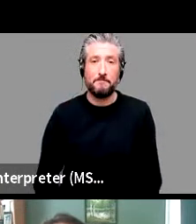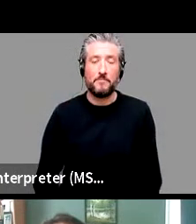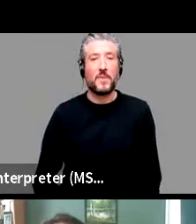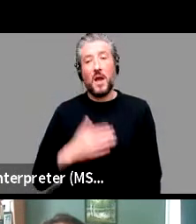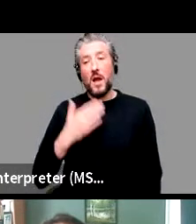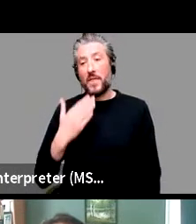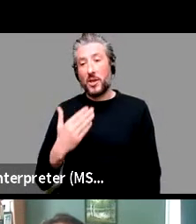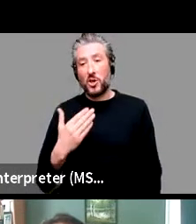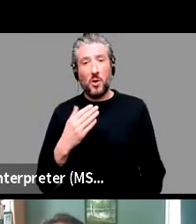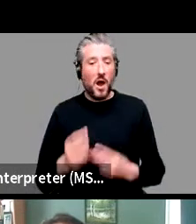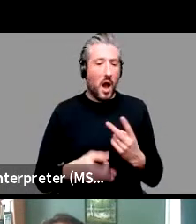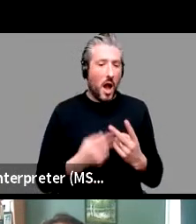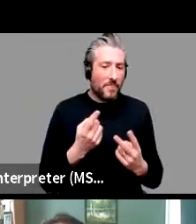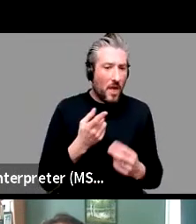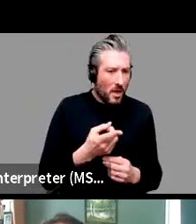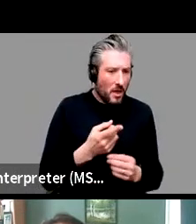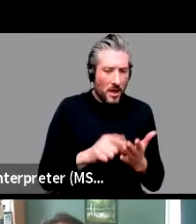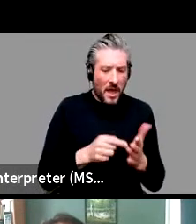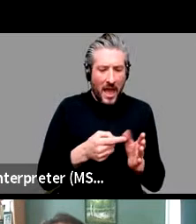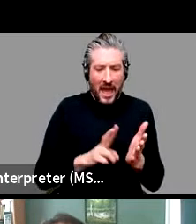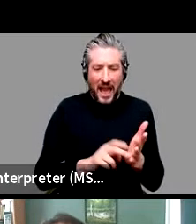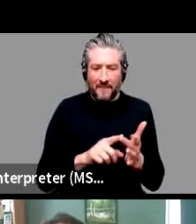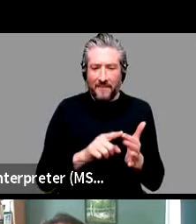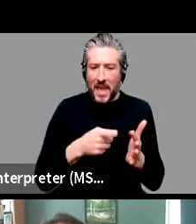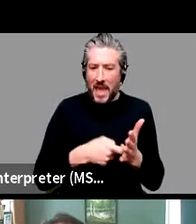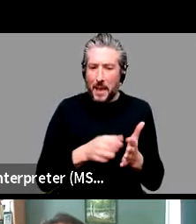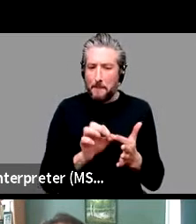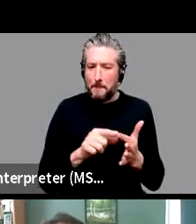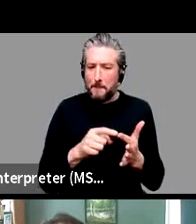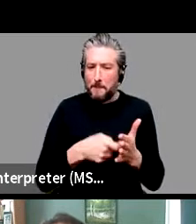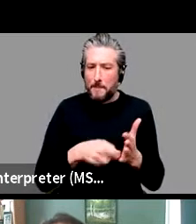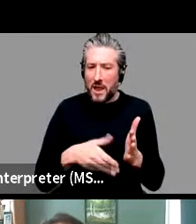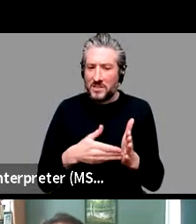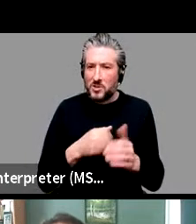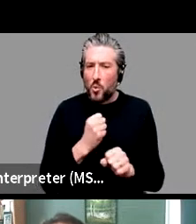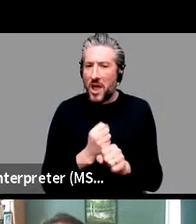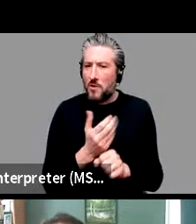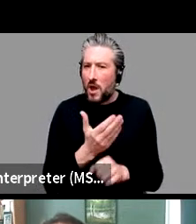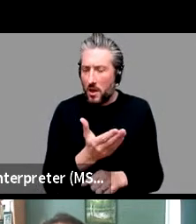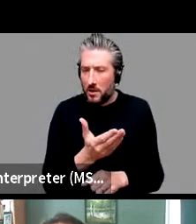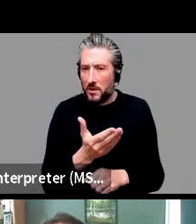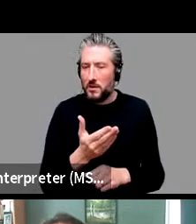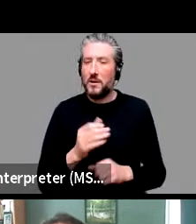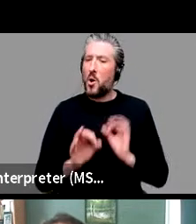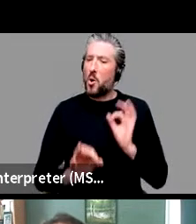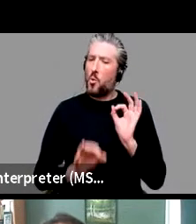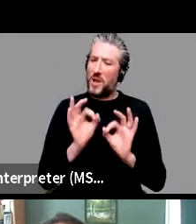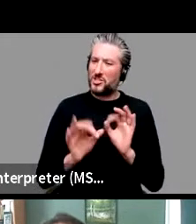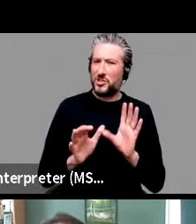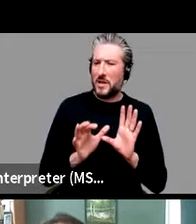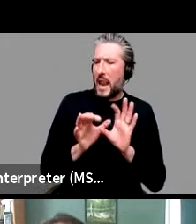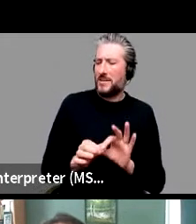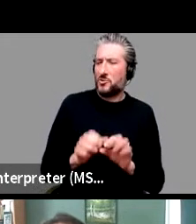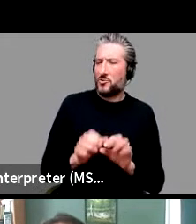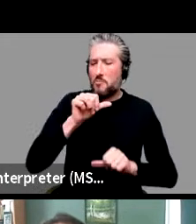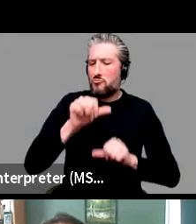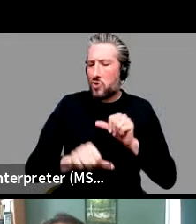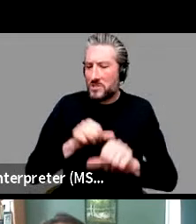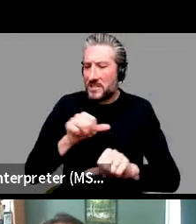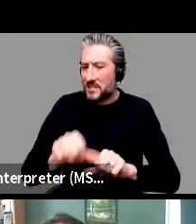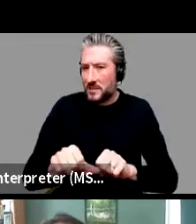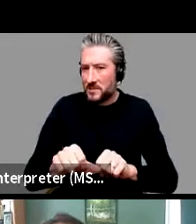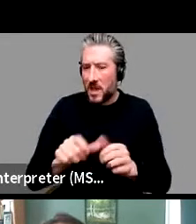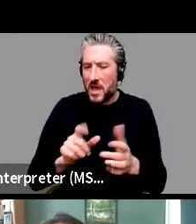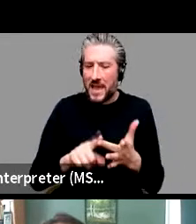another one here from, um, Javier Perez Guerra. Um, he says, I have a question about processes of regularization of irregular in